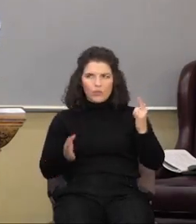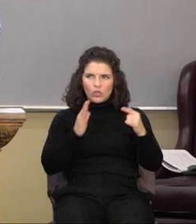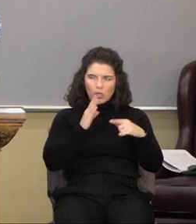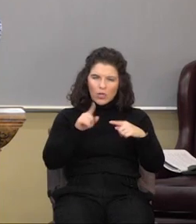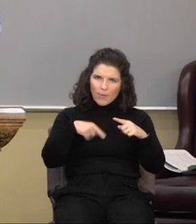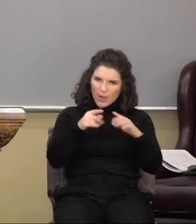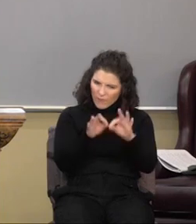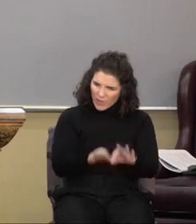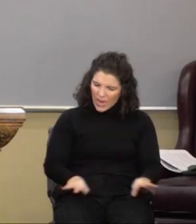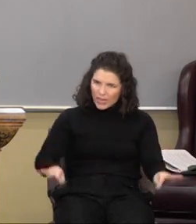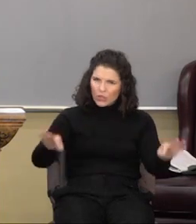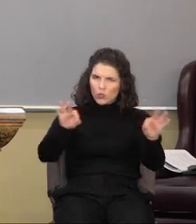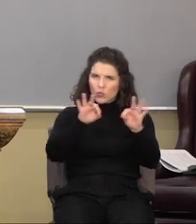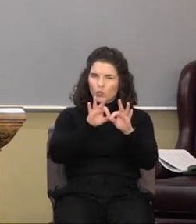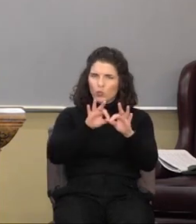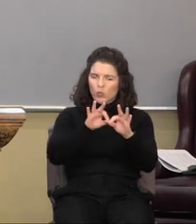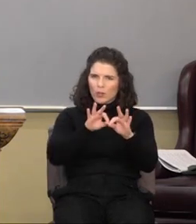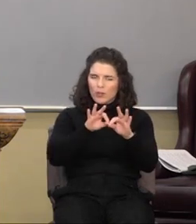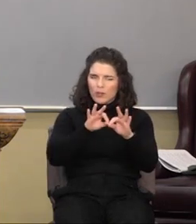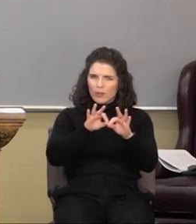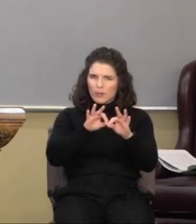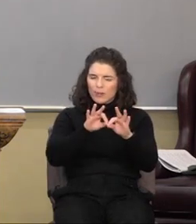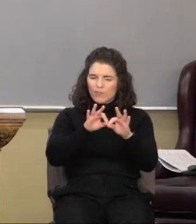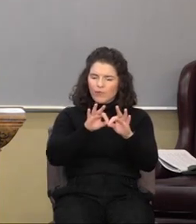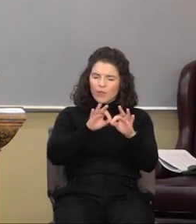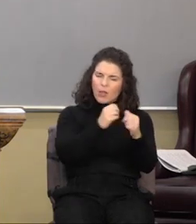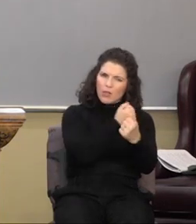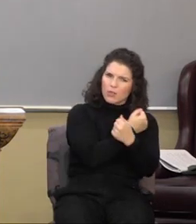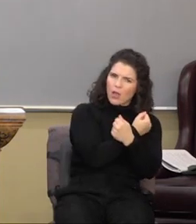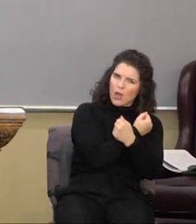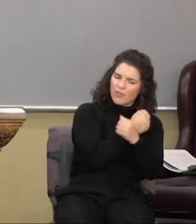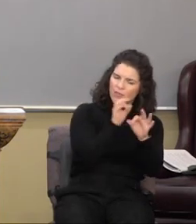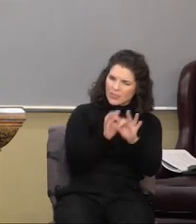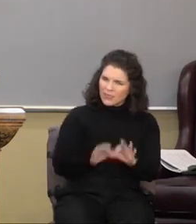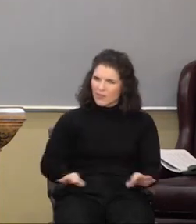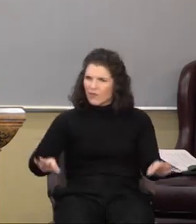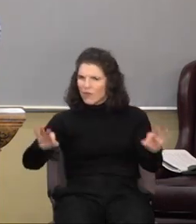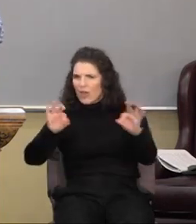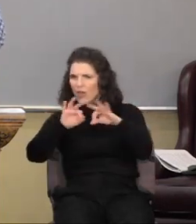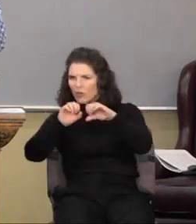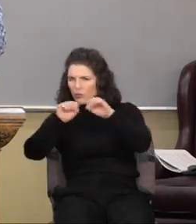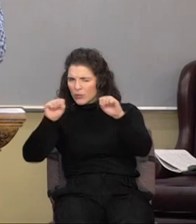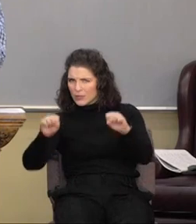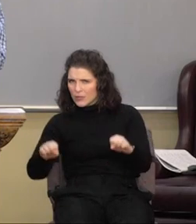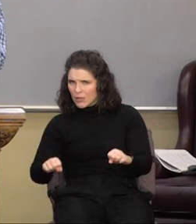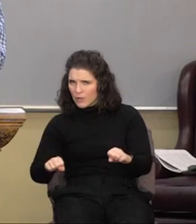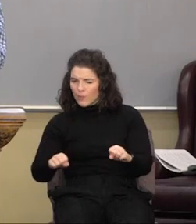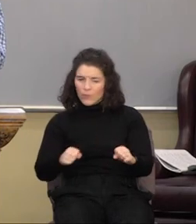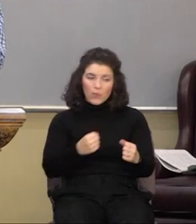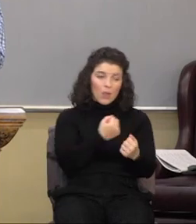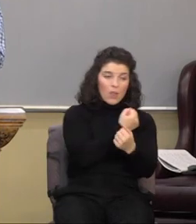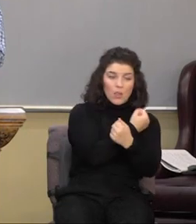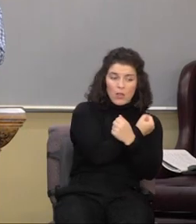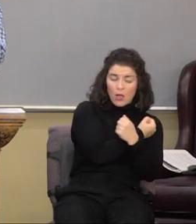value. Love is a value system. Love sees worth.